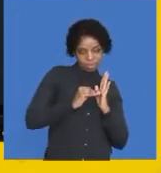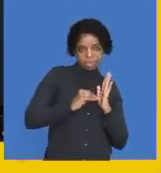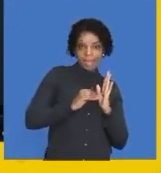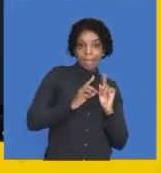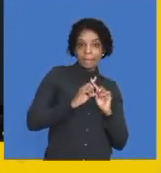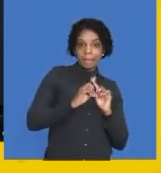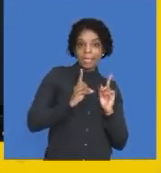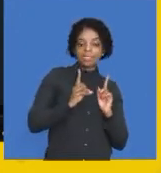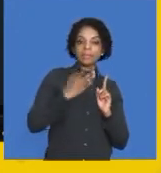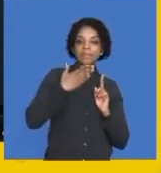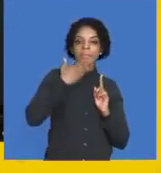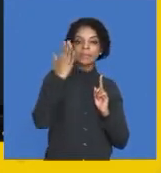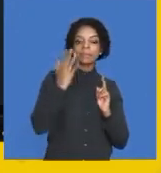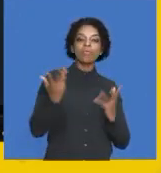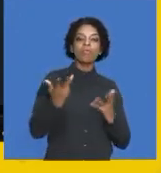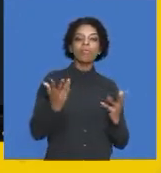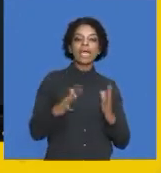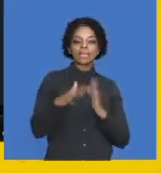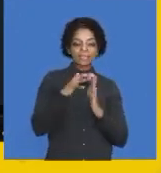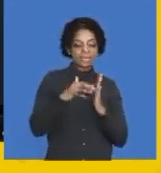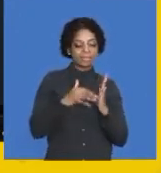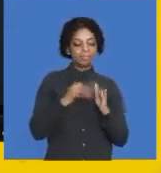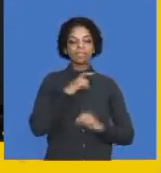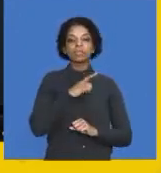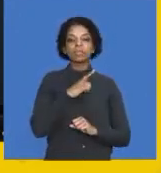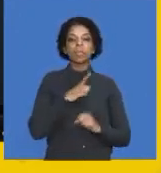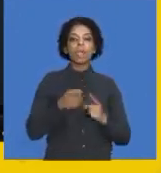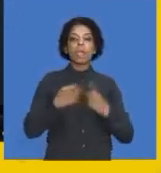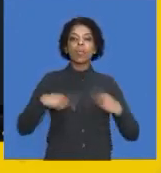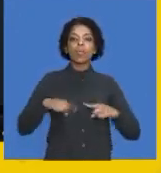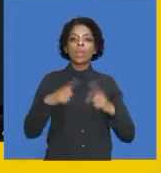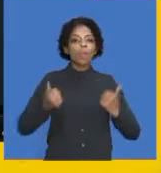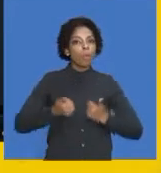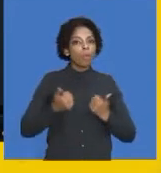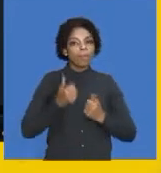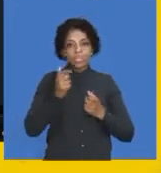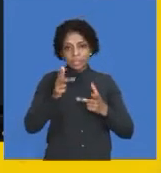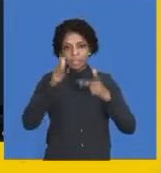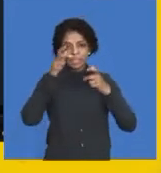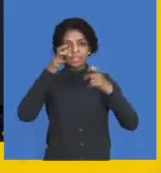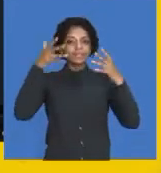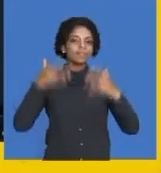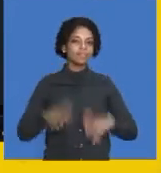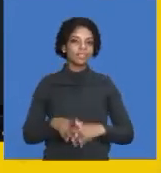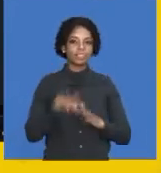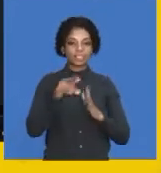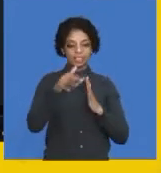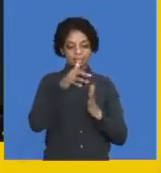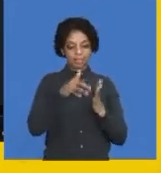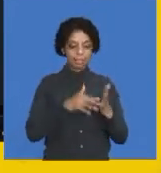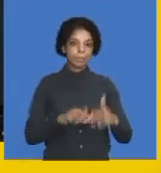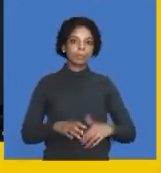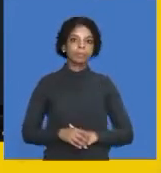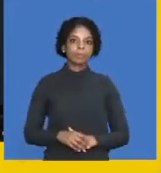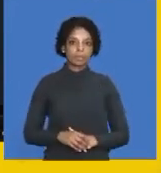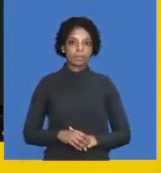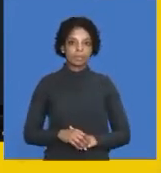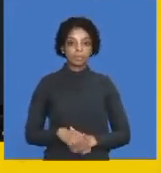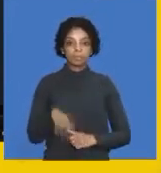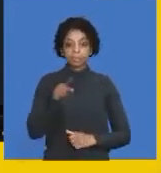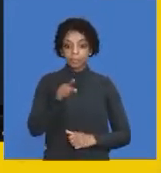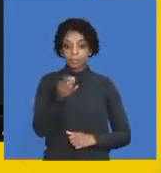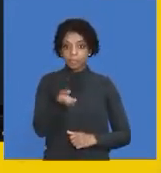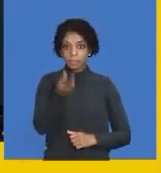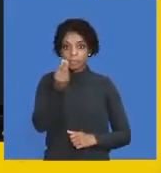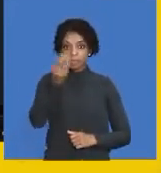not appearing on the statement which it can't appear because we've already received the statement. Therefore, once we